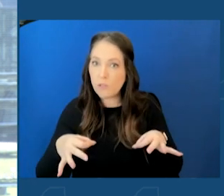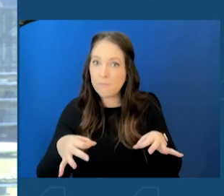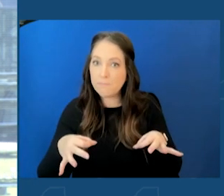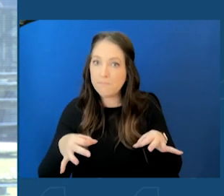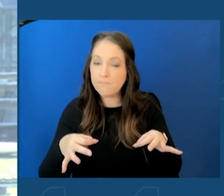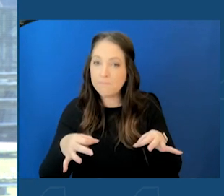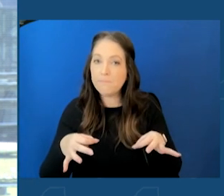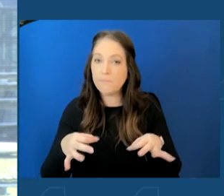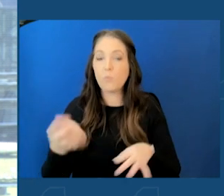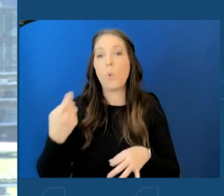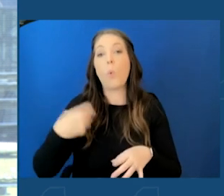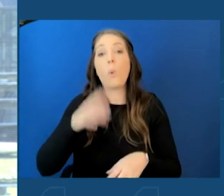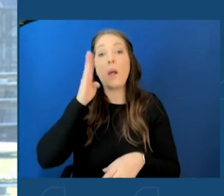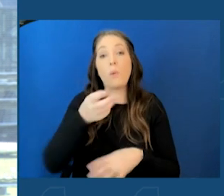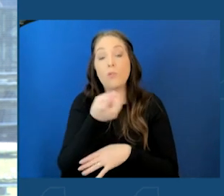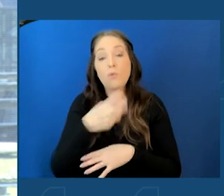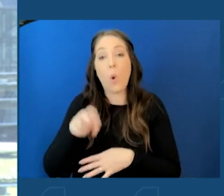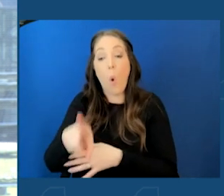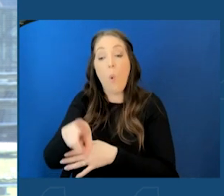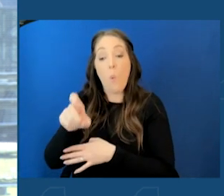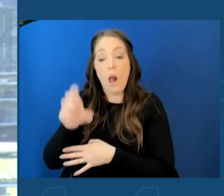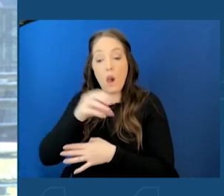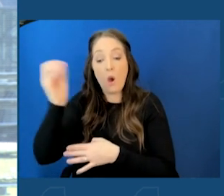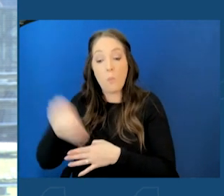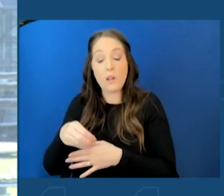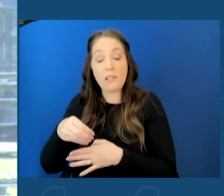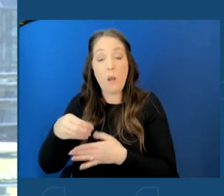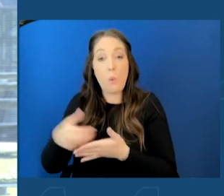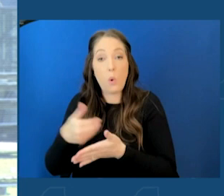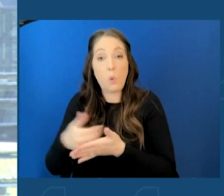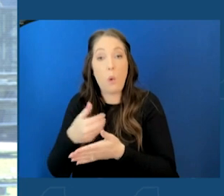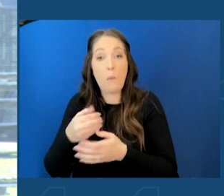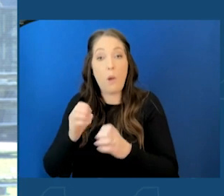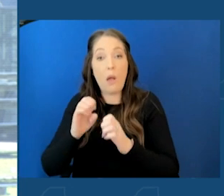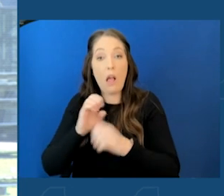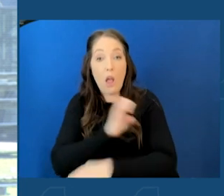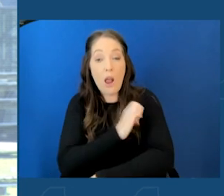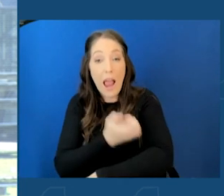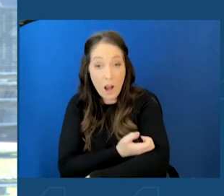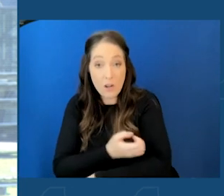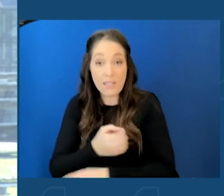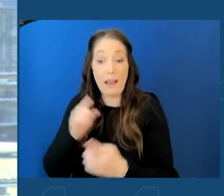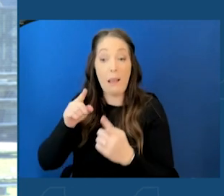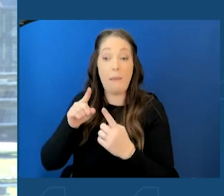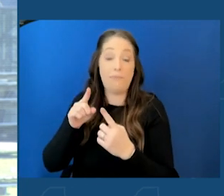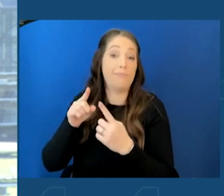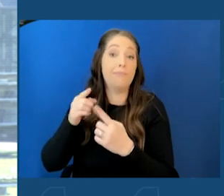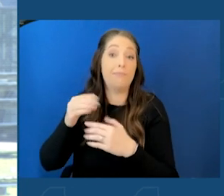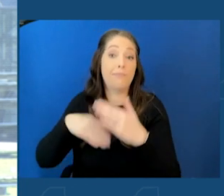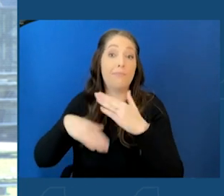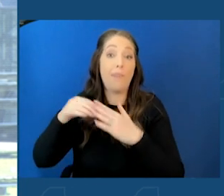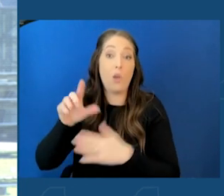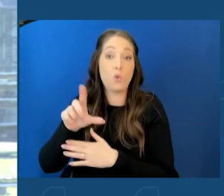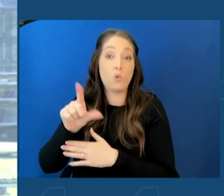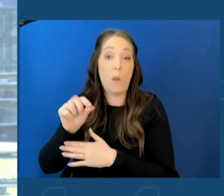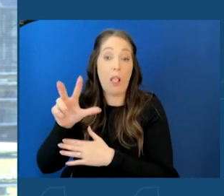renewable energy in all state operations by the year 2030. I'm making that commitment right now. We're going to get that done.